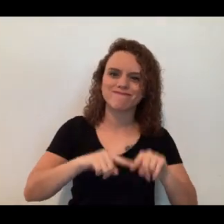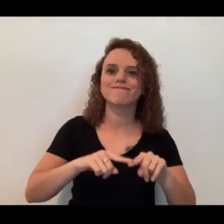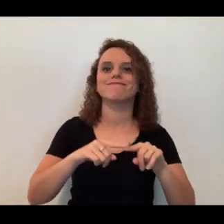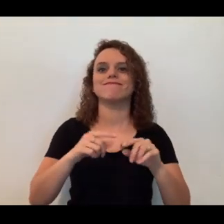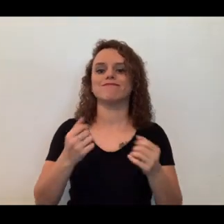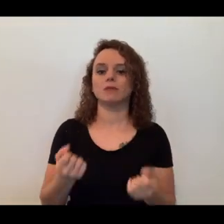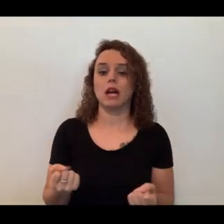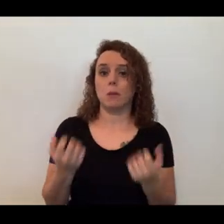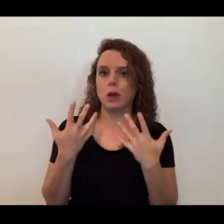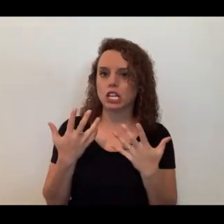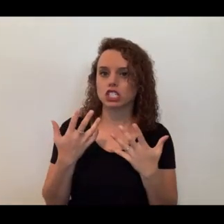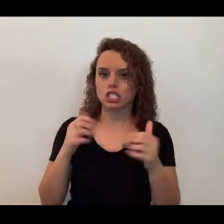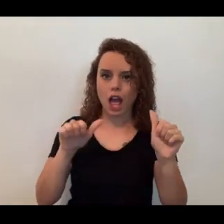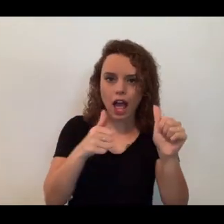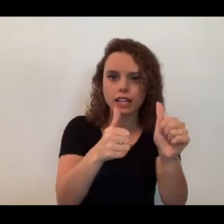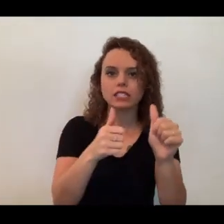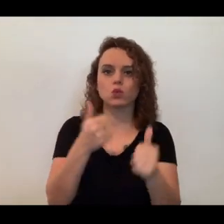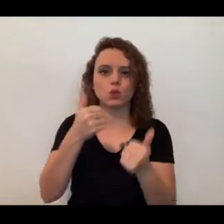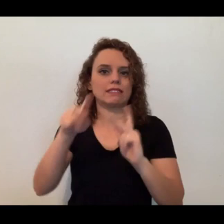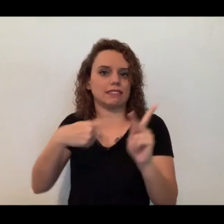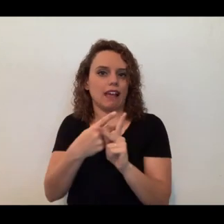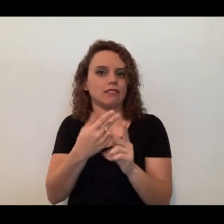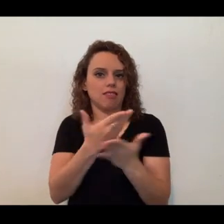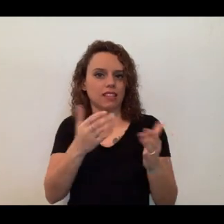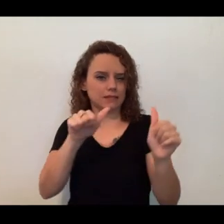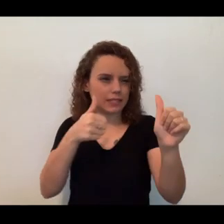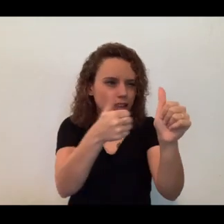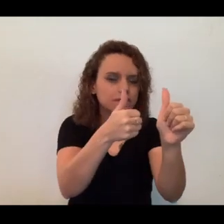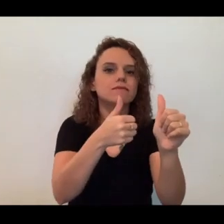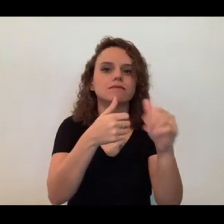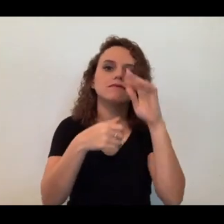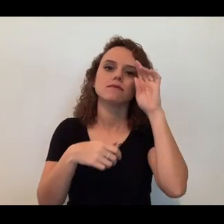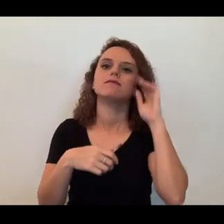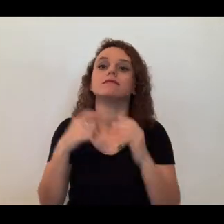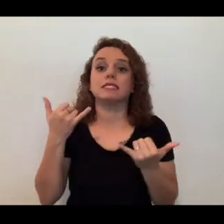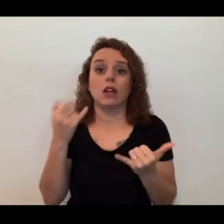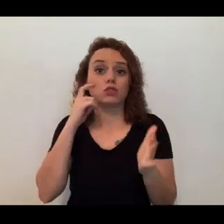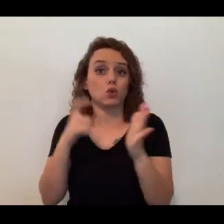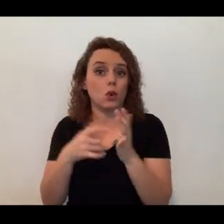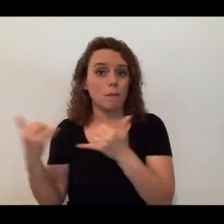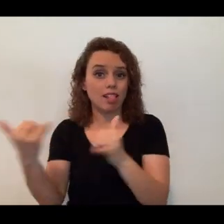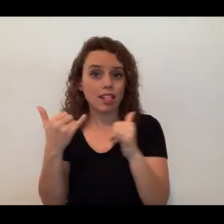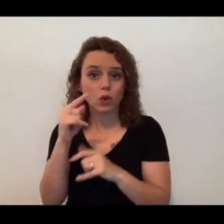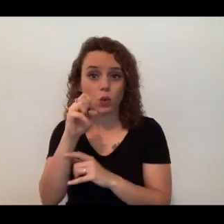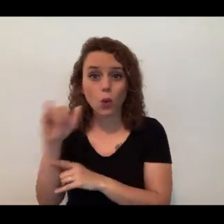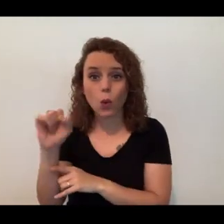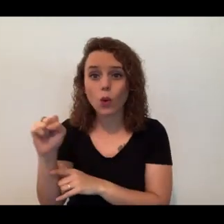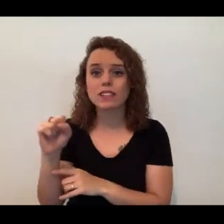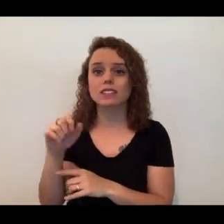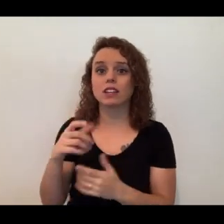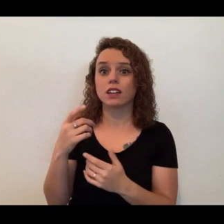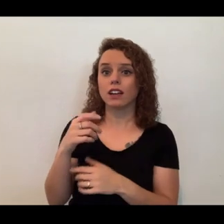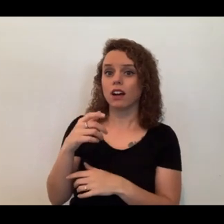hunting and what types of things they're hunting. Now you'll see her playing with some of her toys right now and also rubbing on them. That's something that